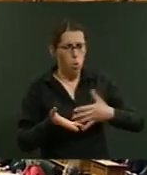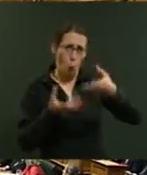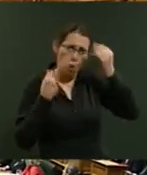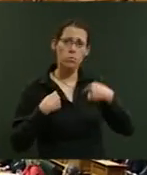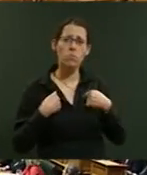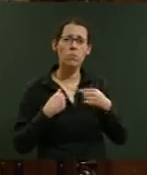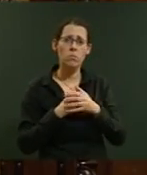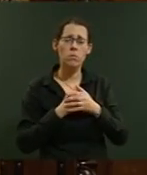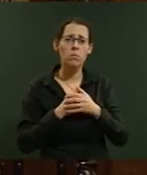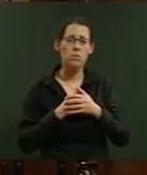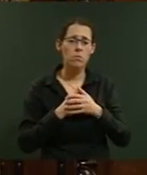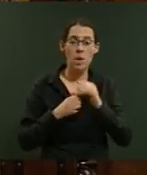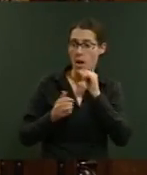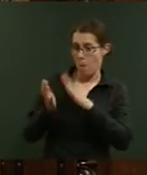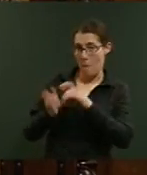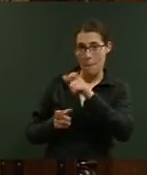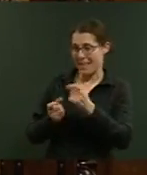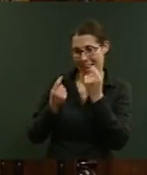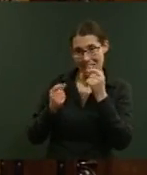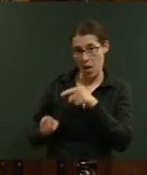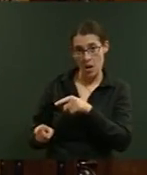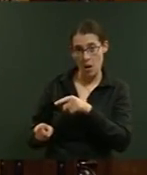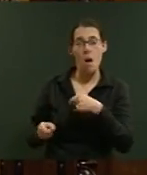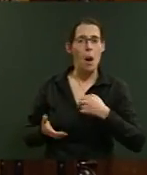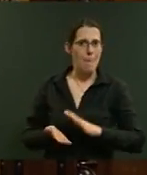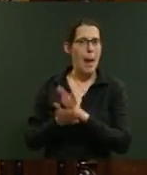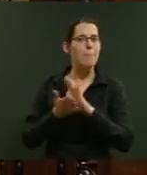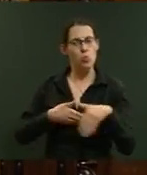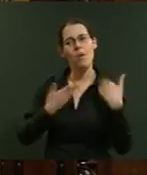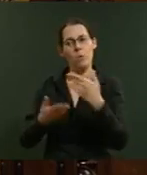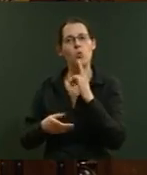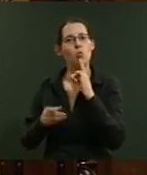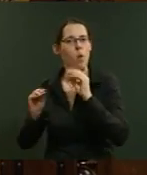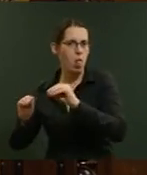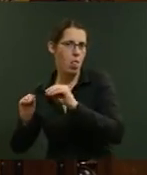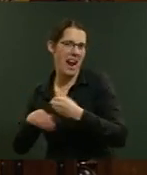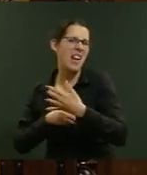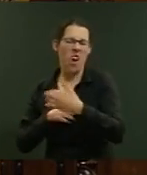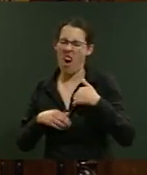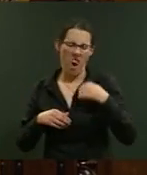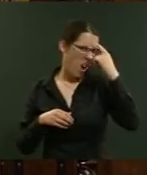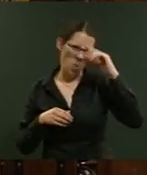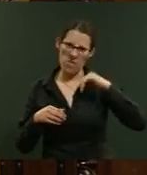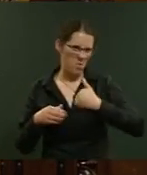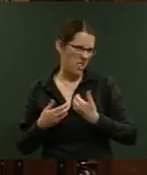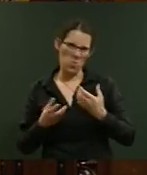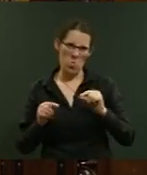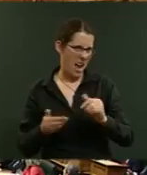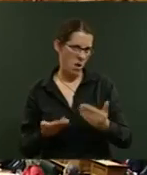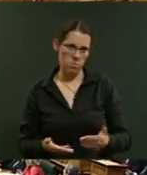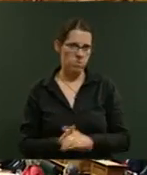Well, if the member doesn't understand that, I'm happy to give him a tutorial later, but I don't think we need to have it in front of the whole House.